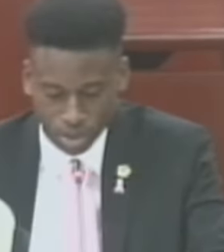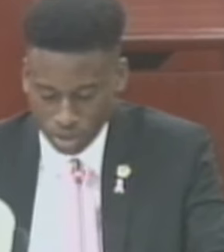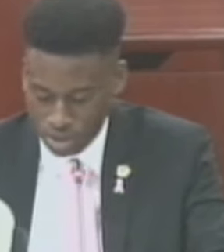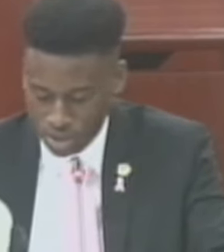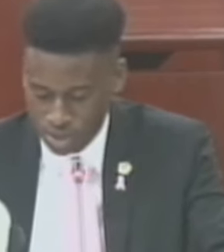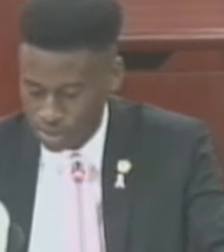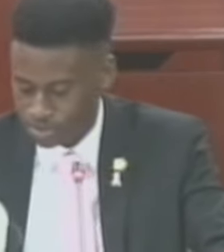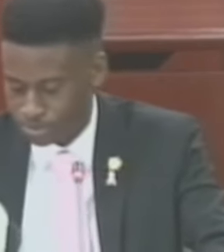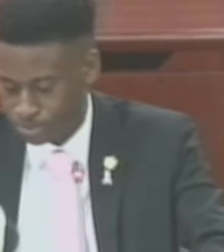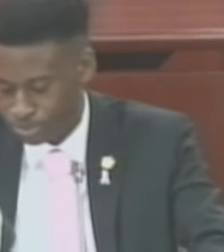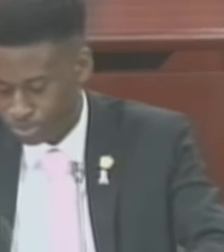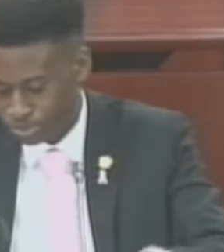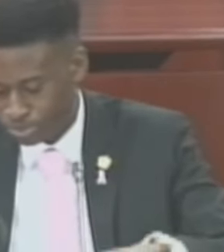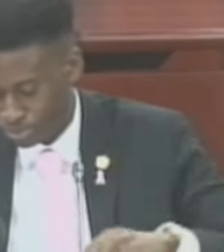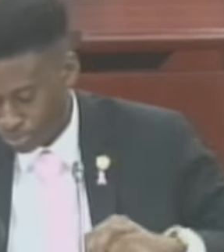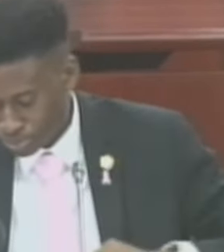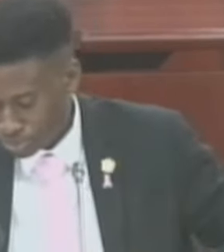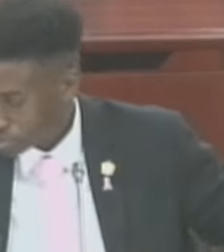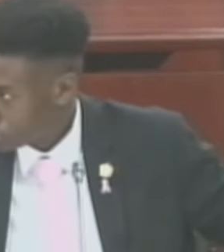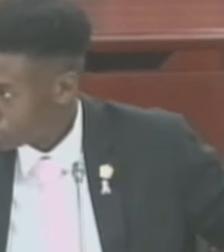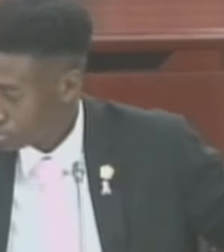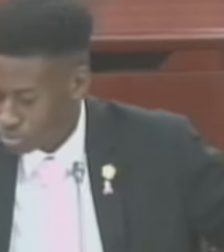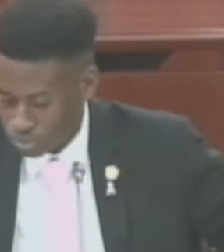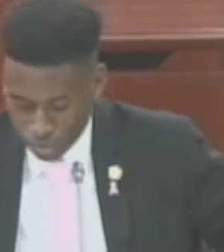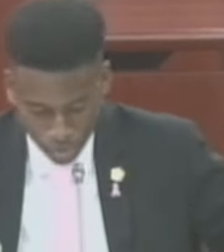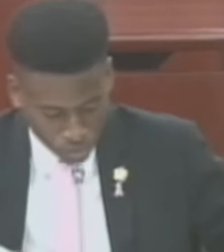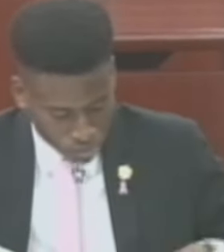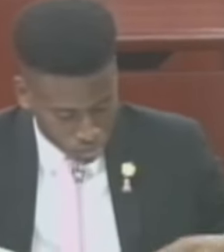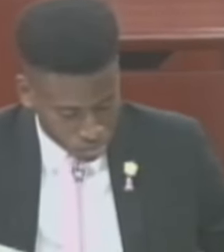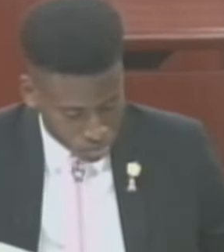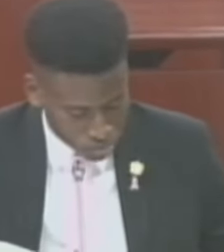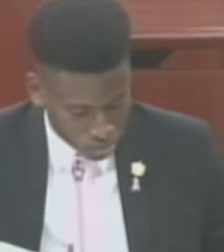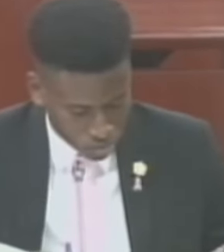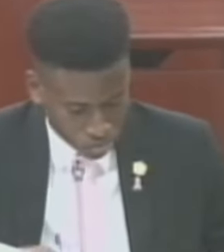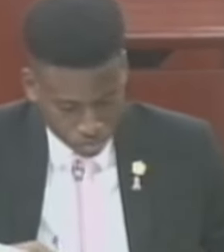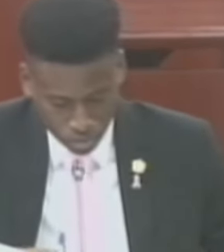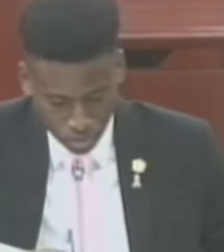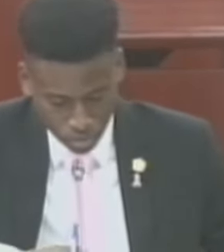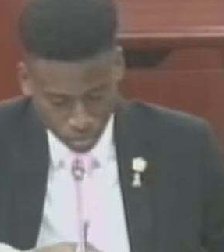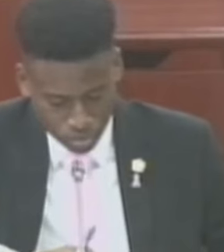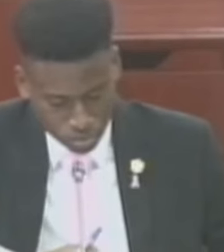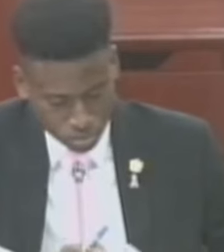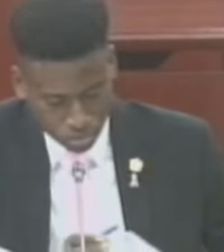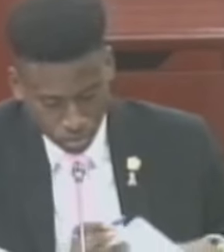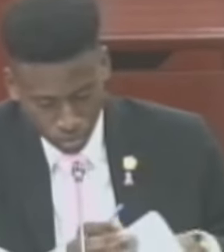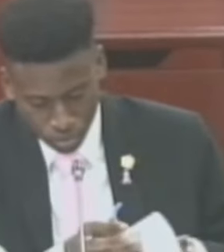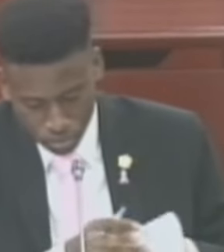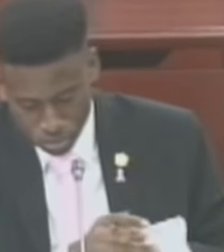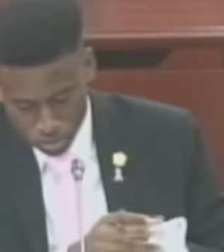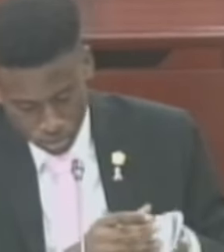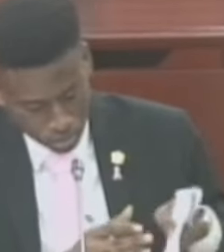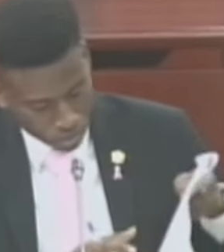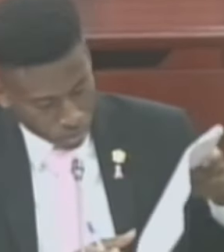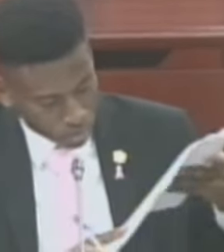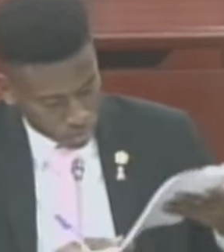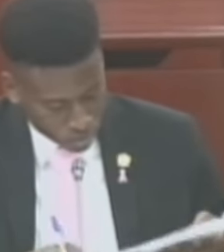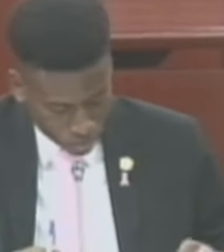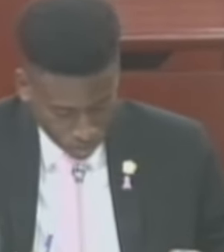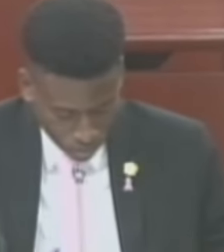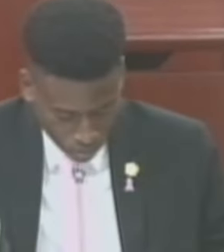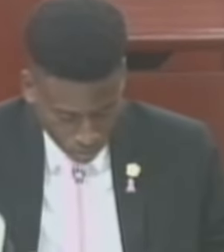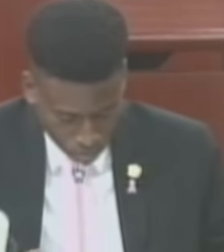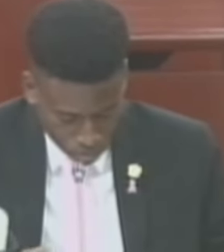clause six yes clause six would need to be amended to delete the words